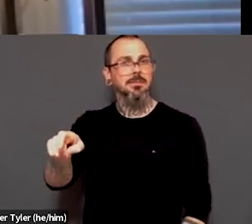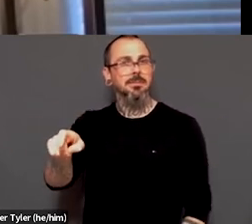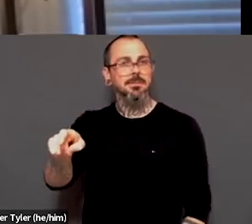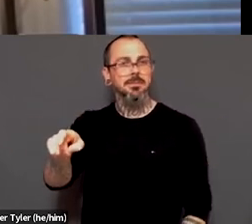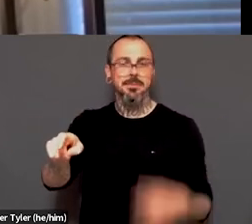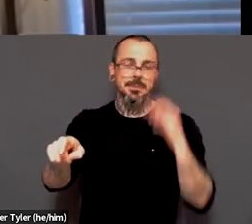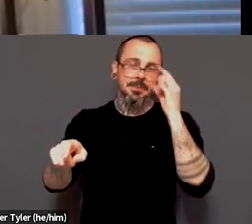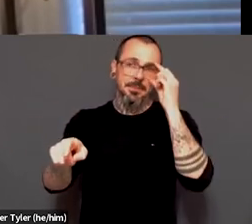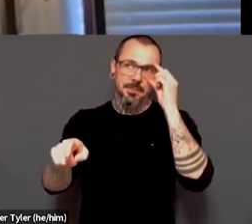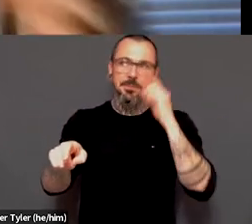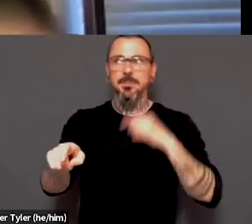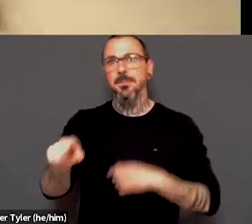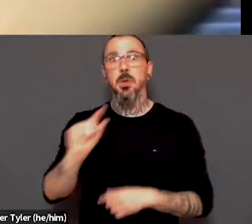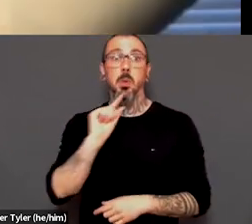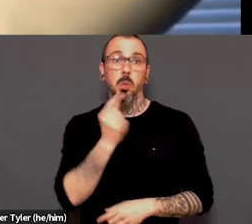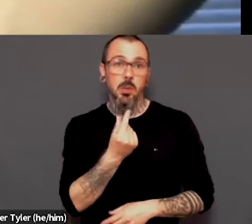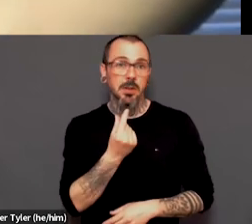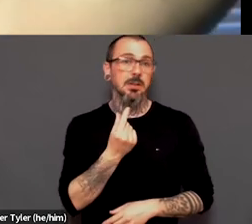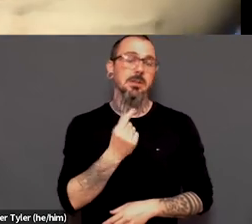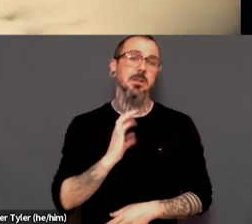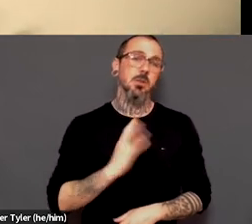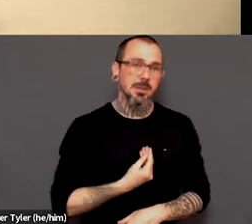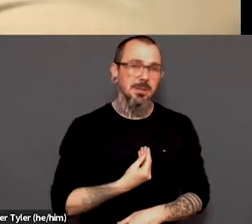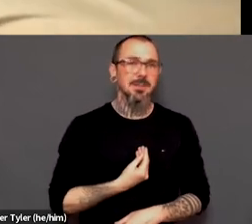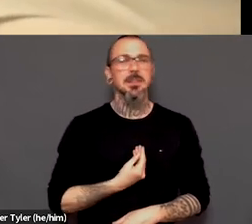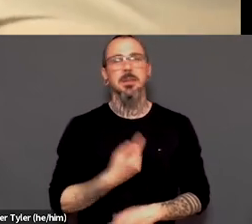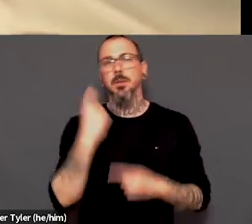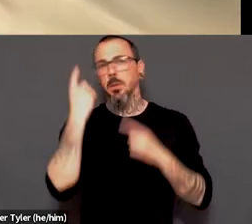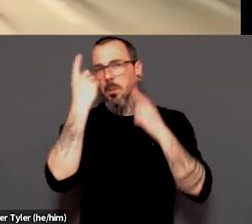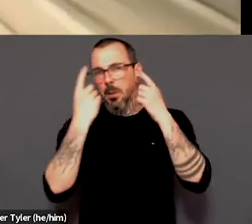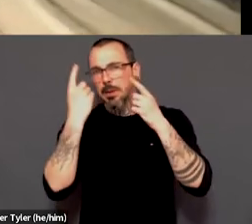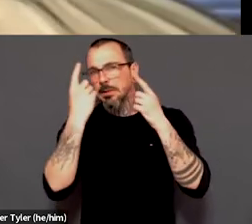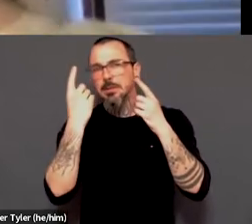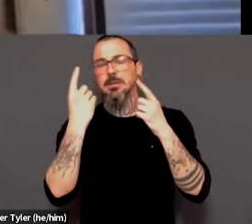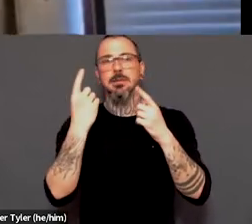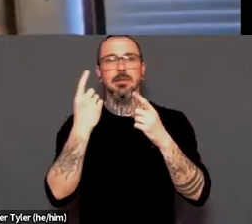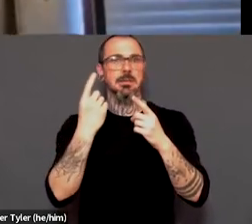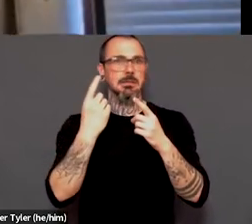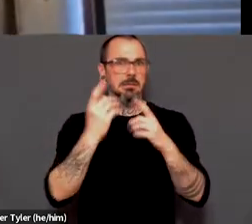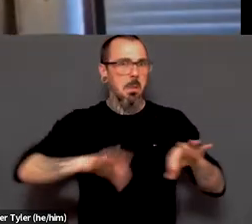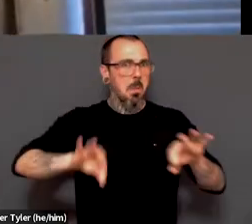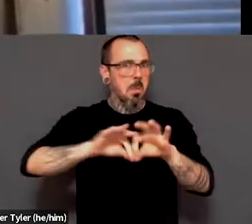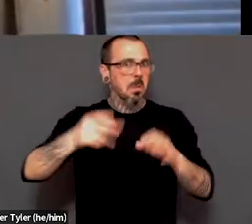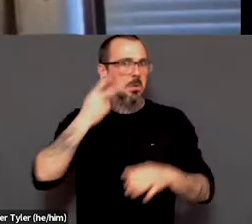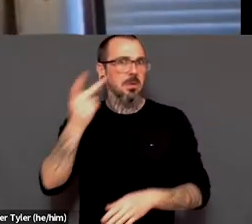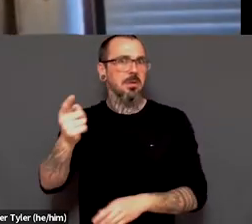and the queer slash trans slash questioning people to get like talking, get us listening. Um,